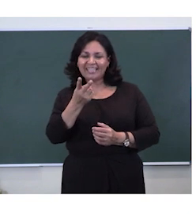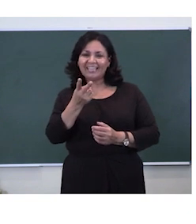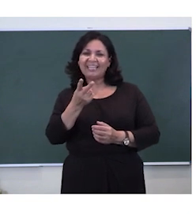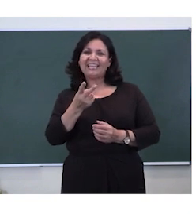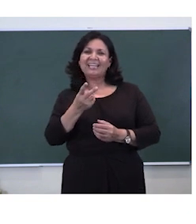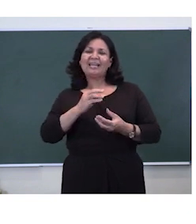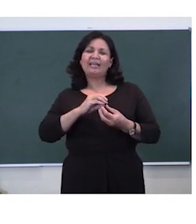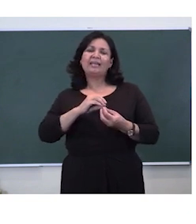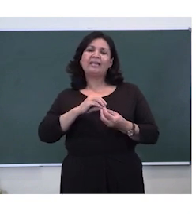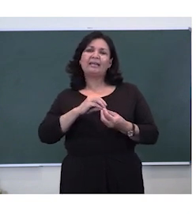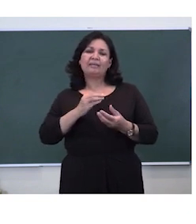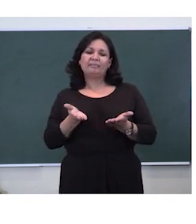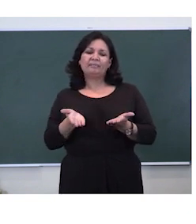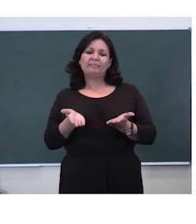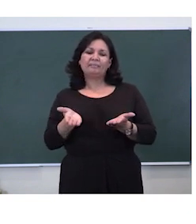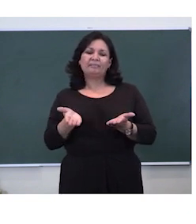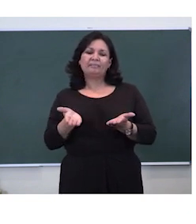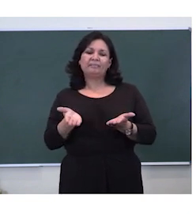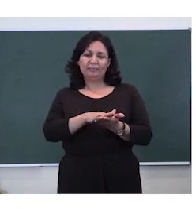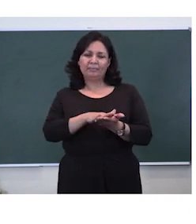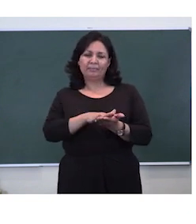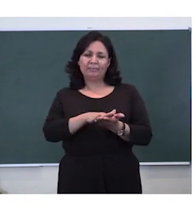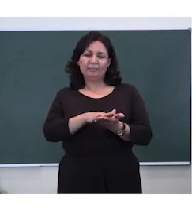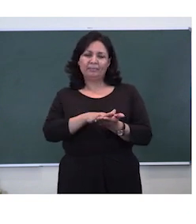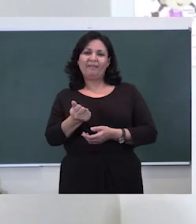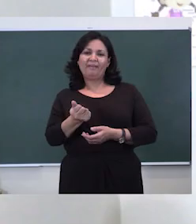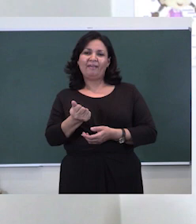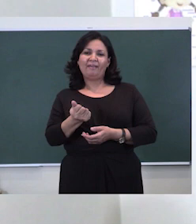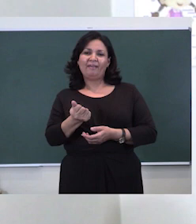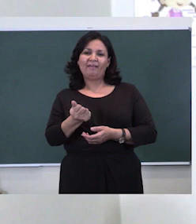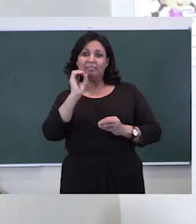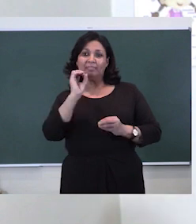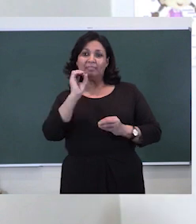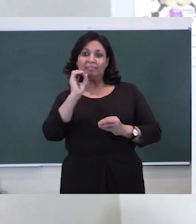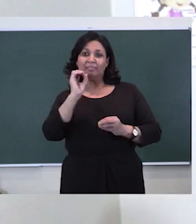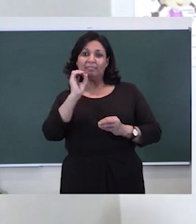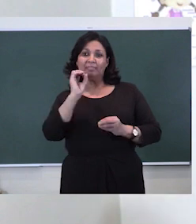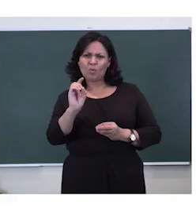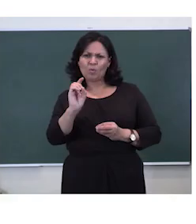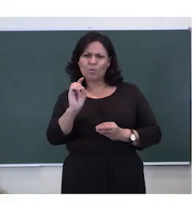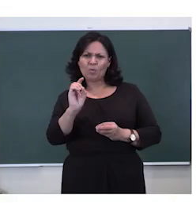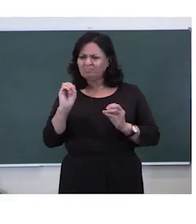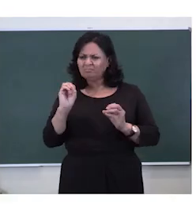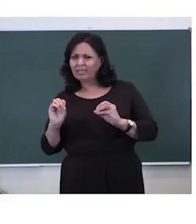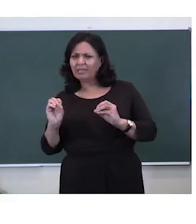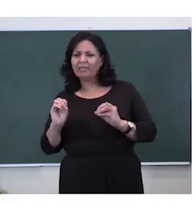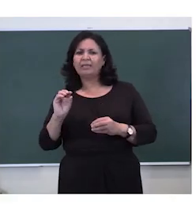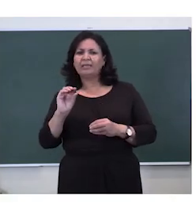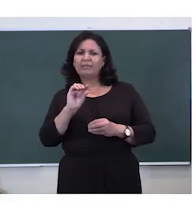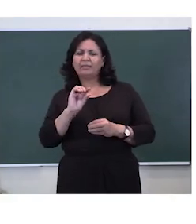We have the number zero. But there is something missing. The number